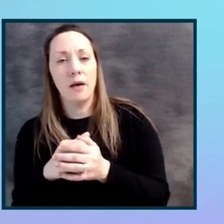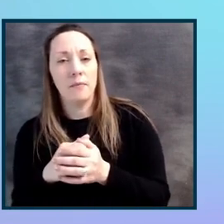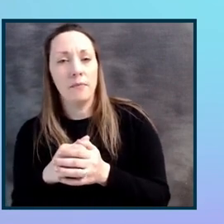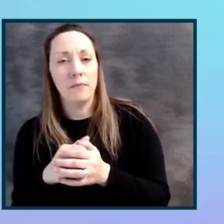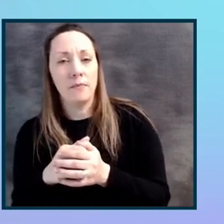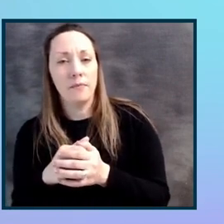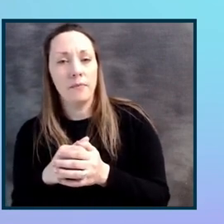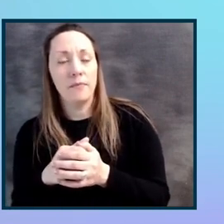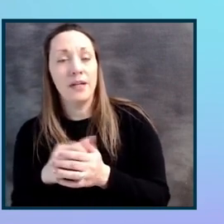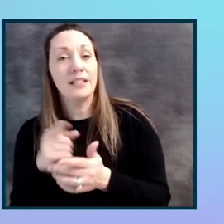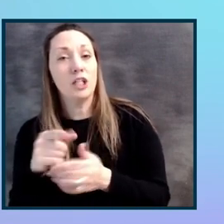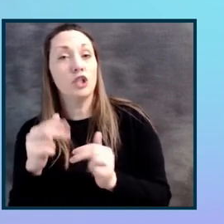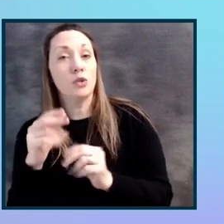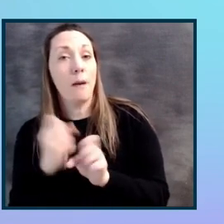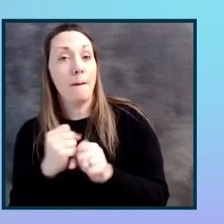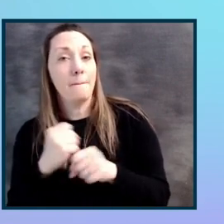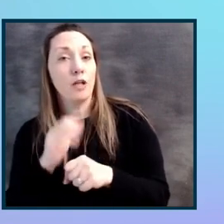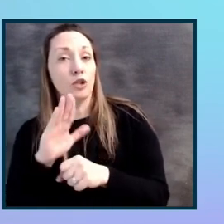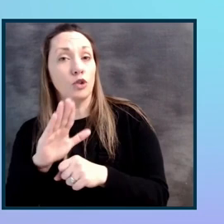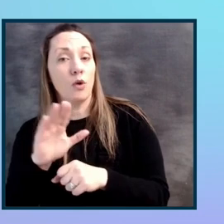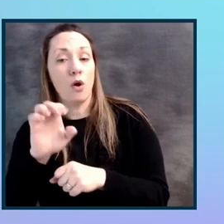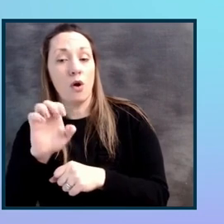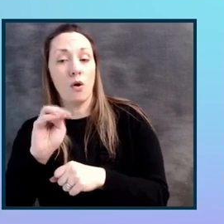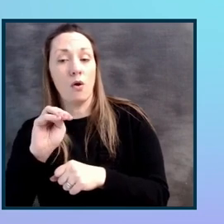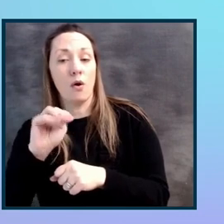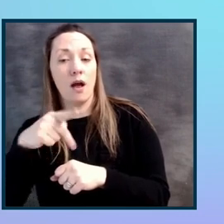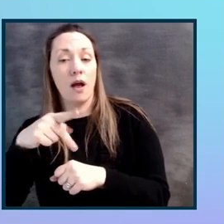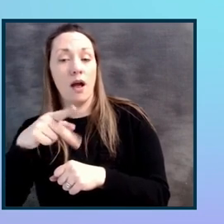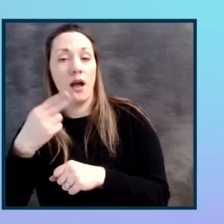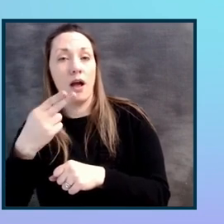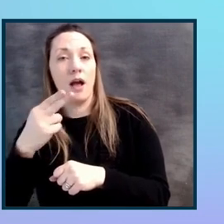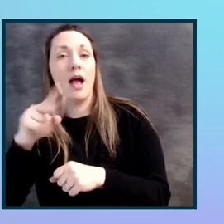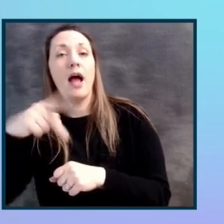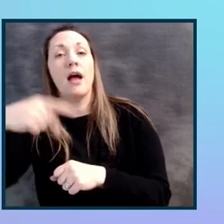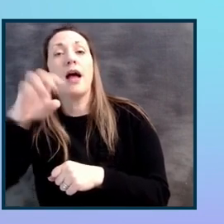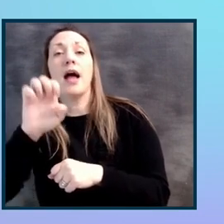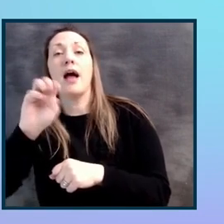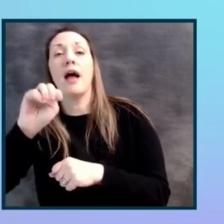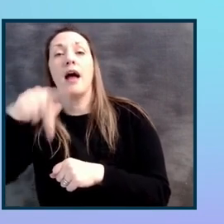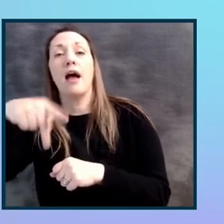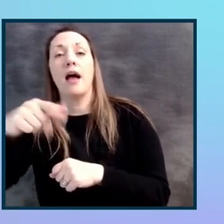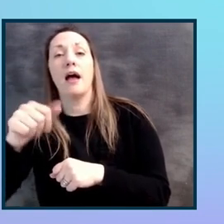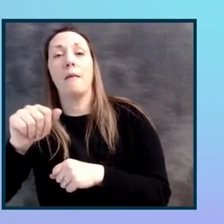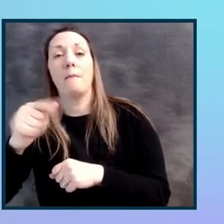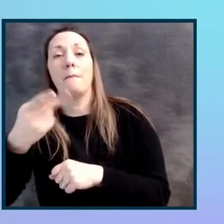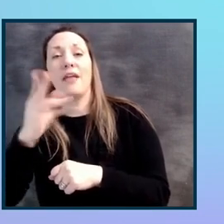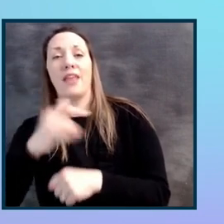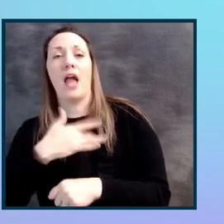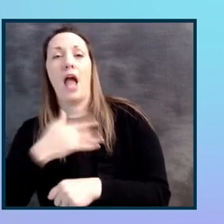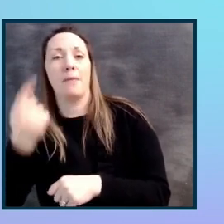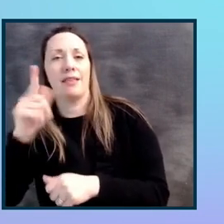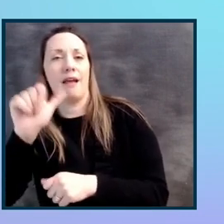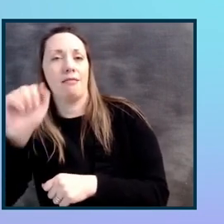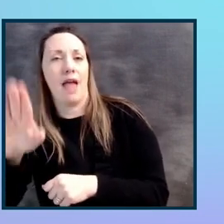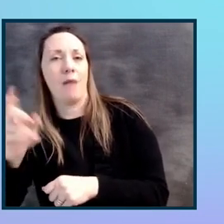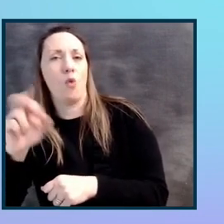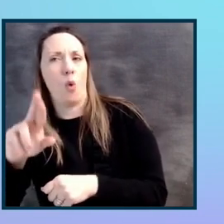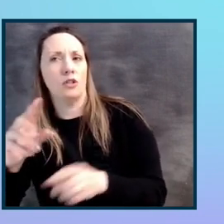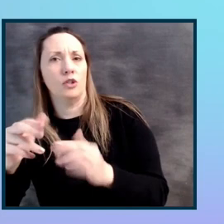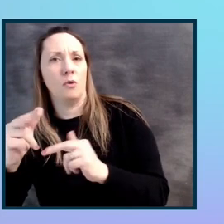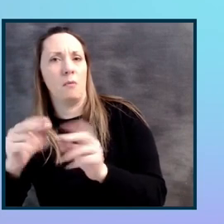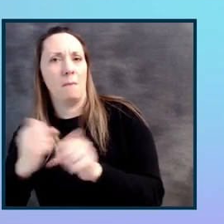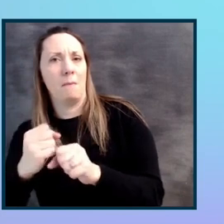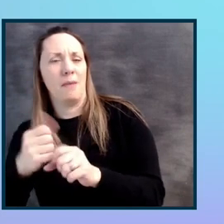question is, did you build your own Empathy Lab experience or did you hire an organization to do it? We actually built our own